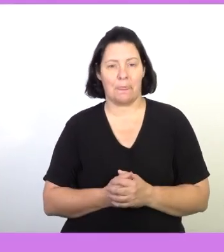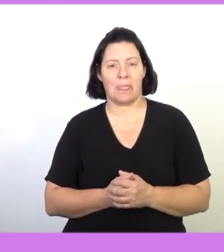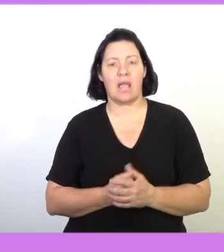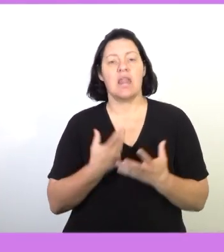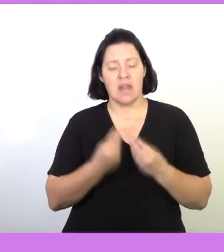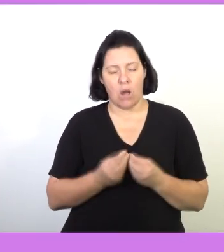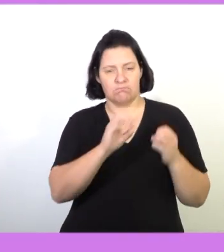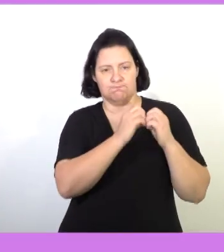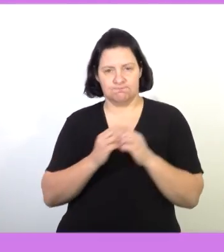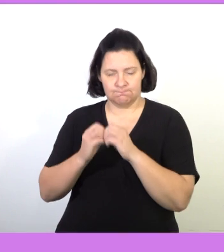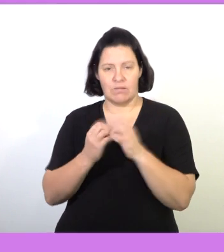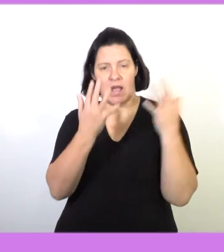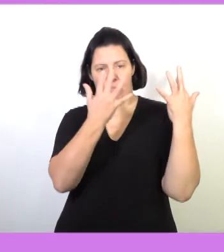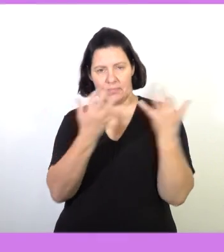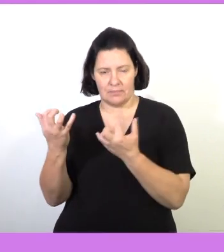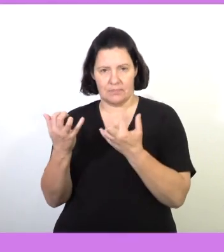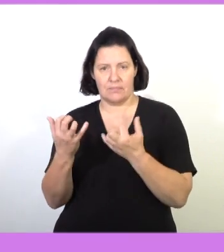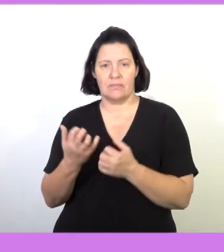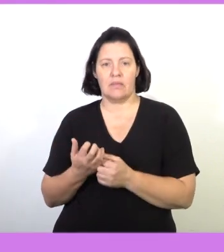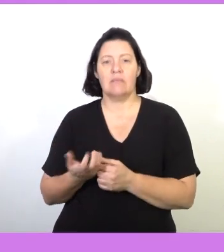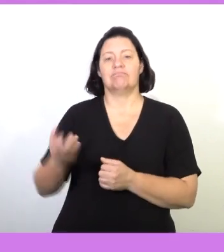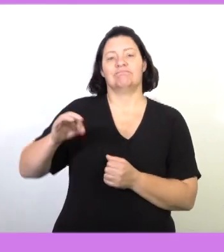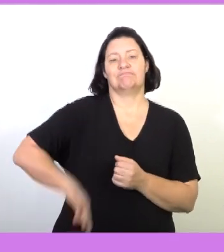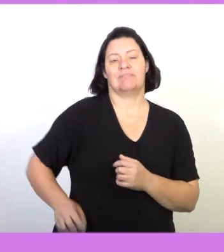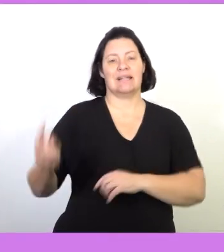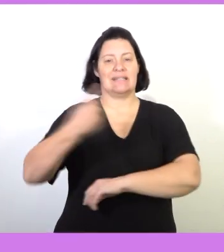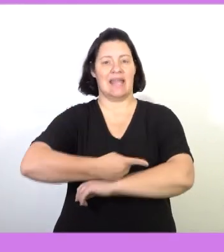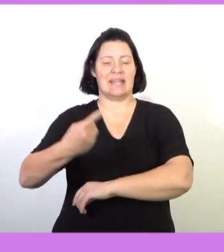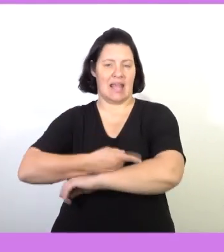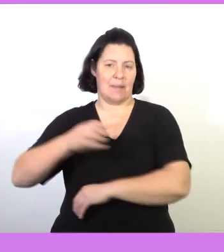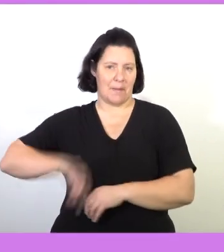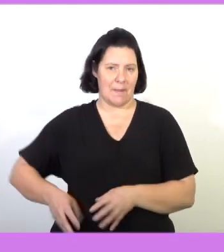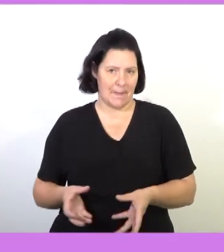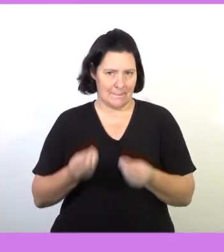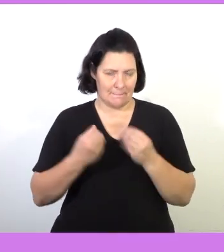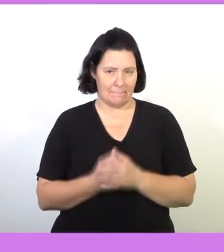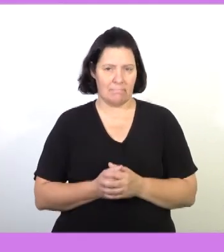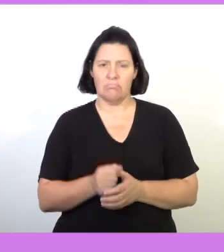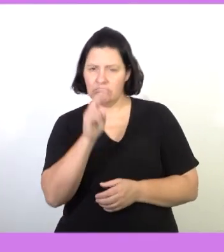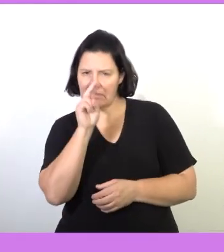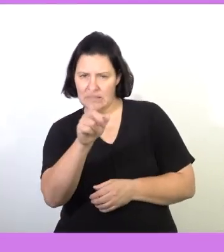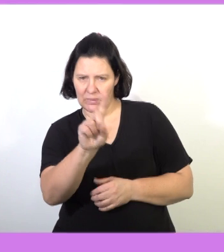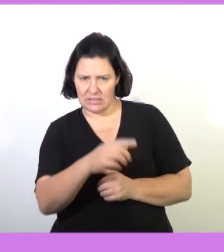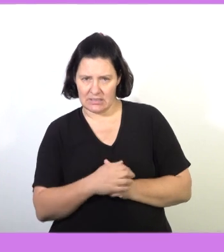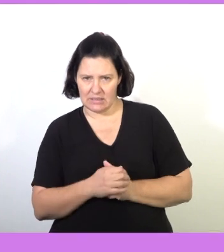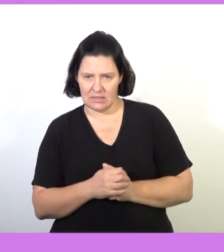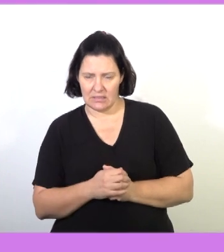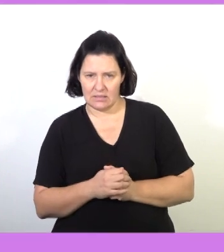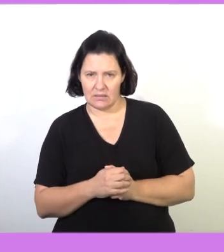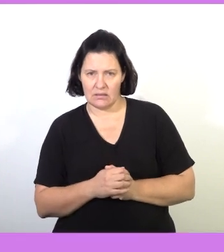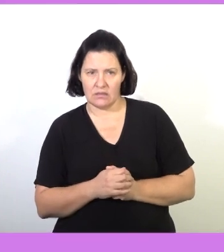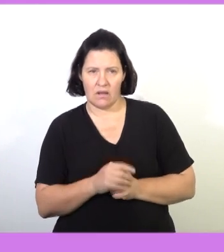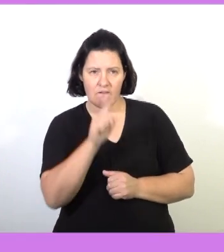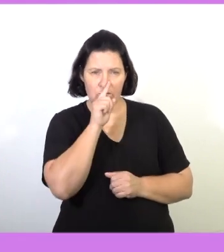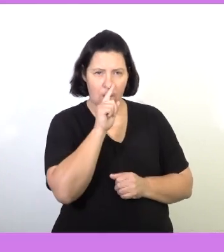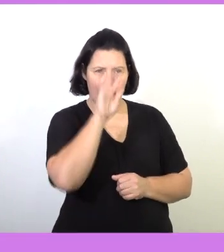Derive a formula to calculate Le2's daily earnings. Now let's look at the table. What can we see? We can